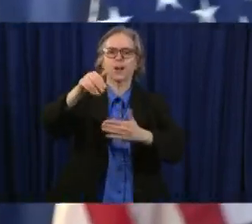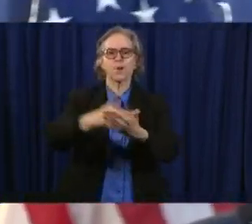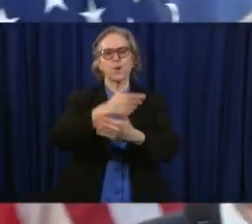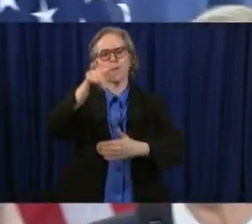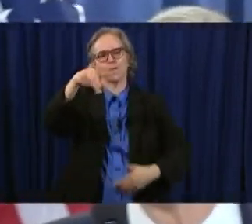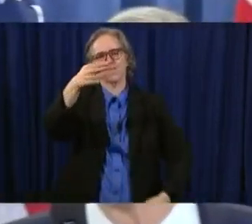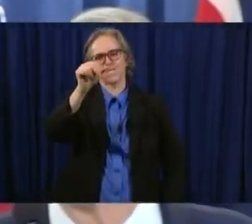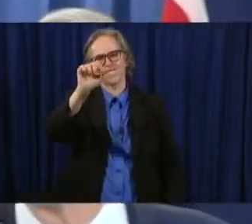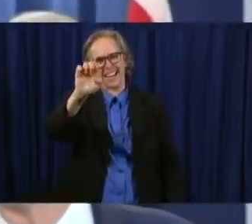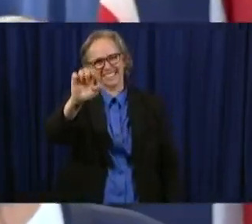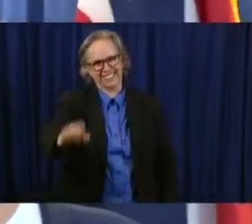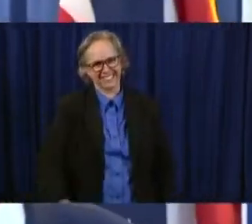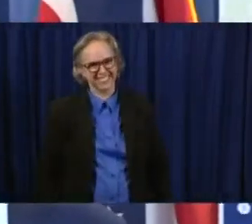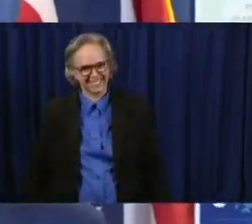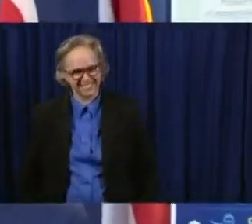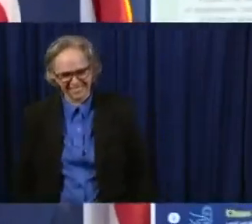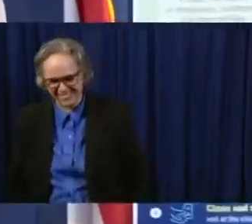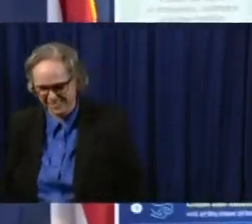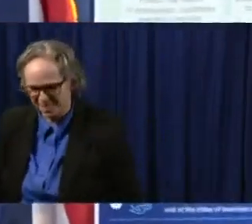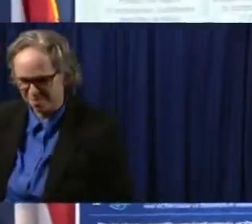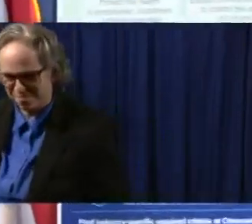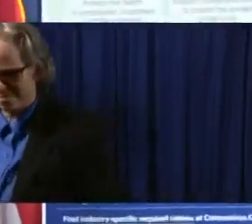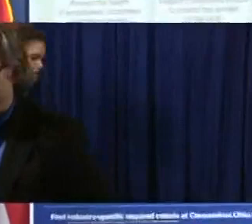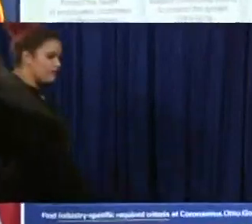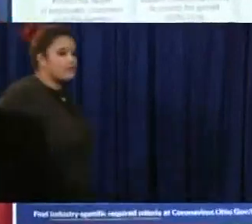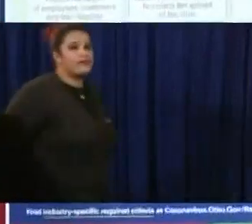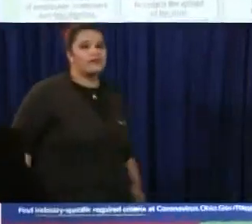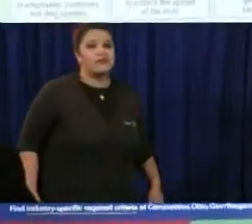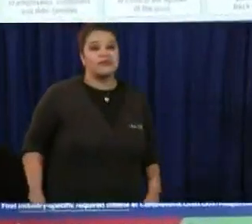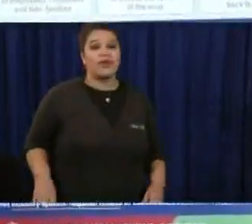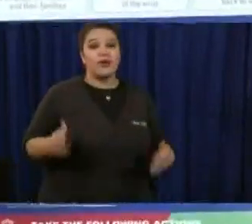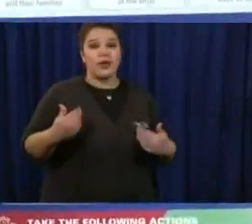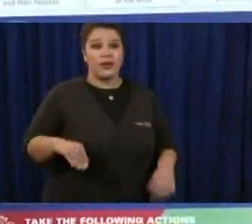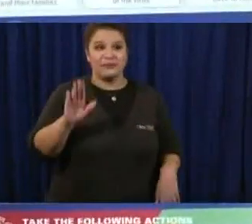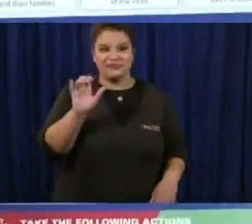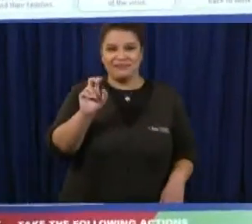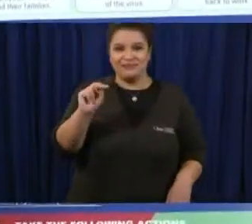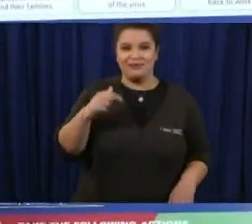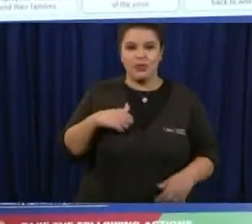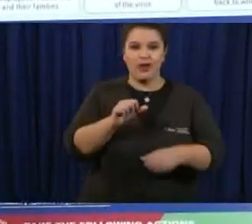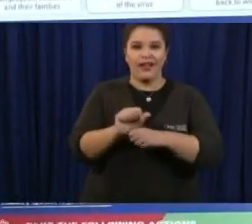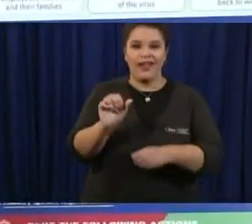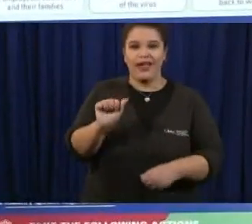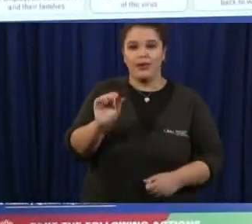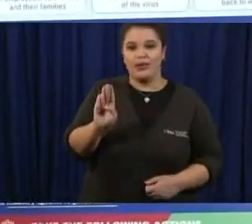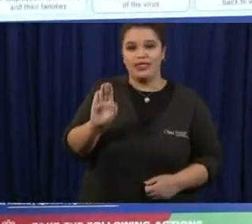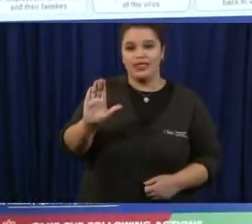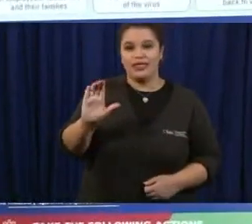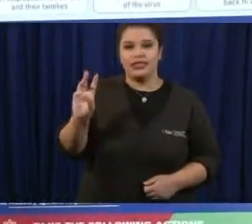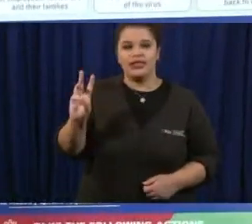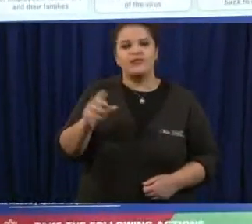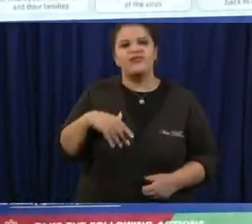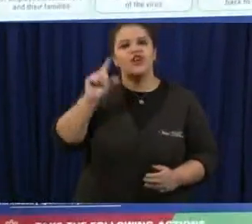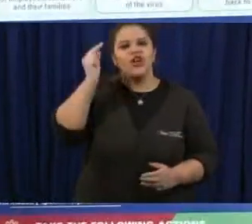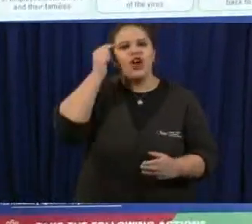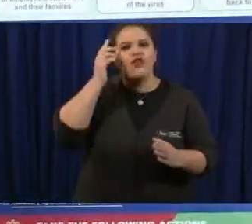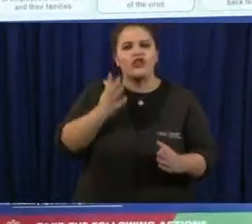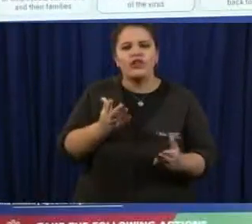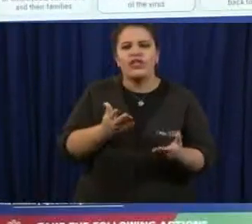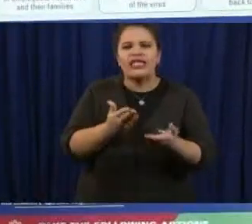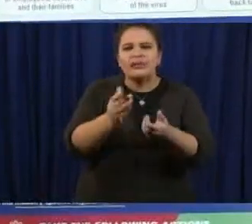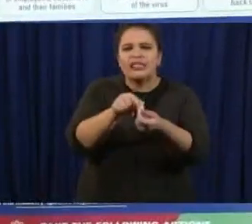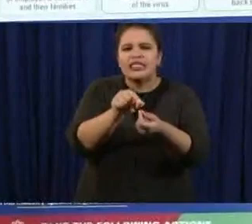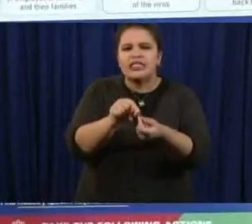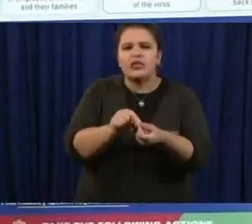hello this is ben garbrick with abc6 and fox 28. uh governor i wonder if you could elaborate on some of the businesses which will not be reopening right away like